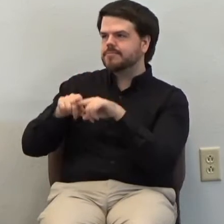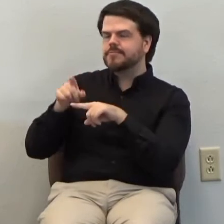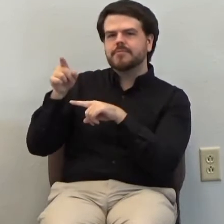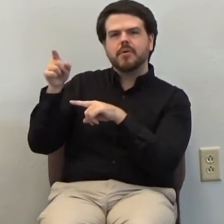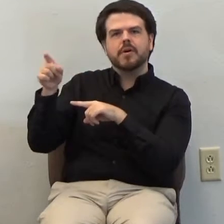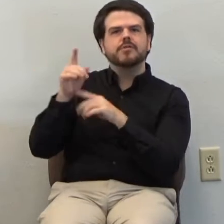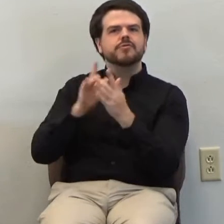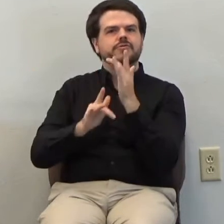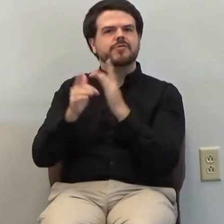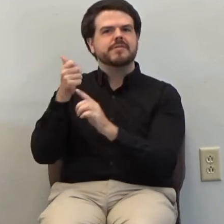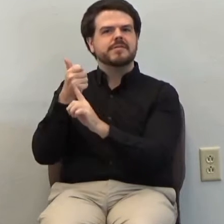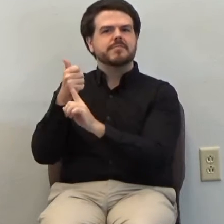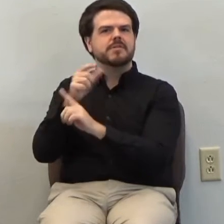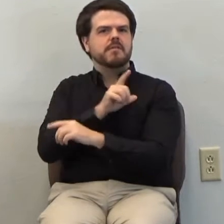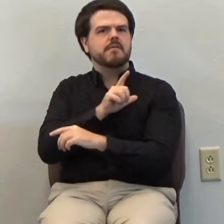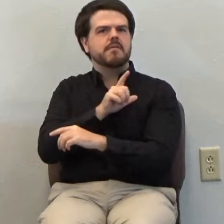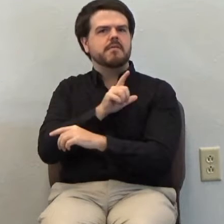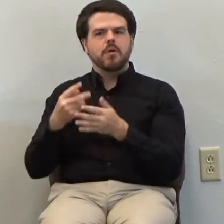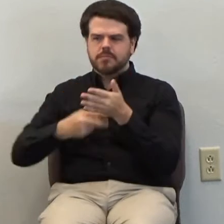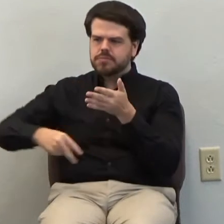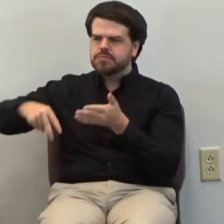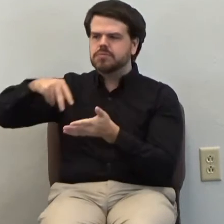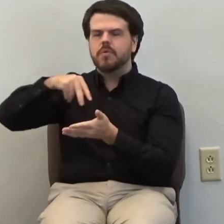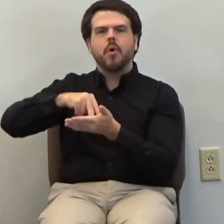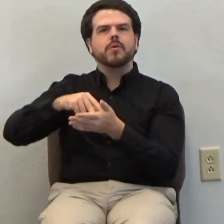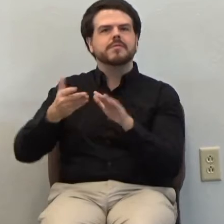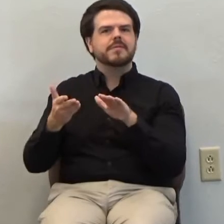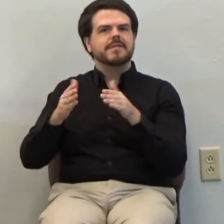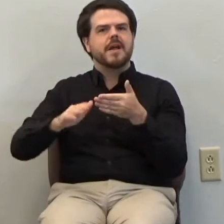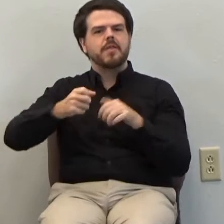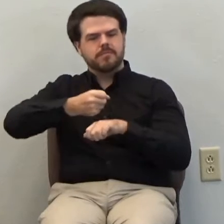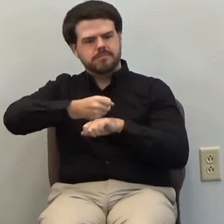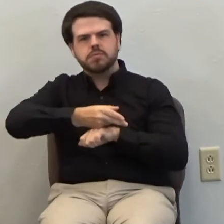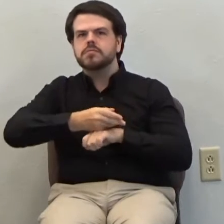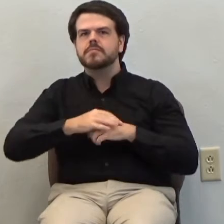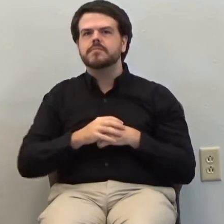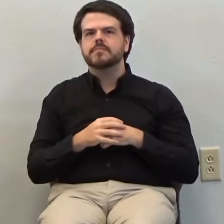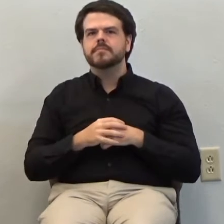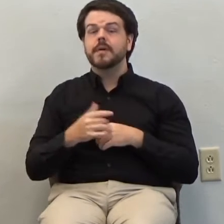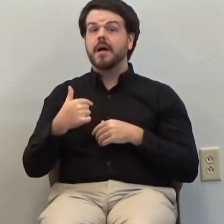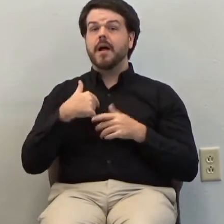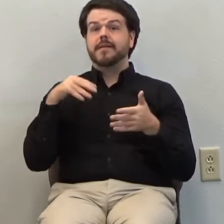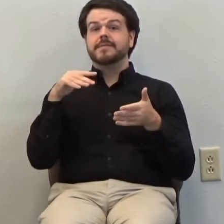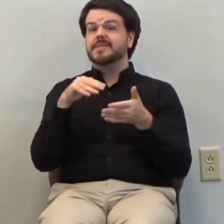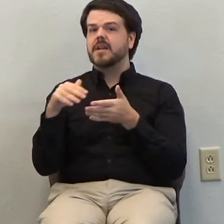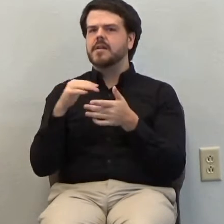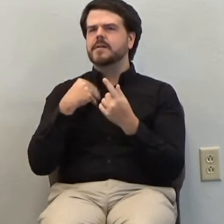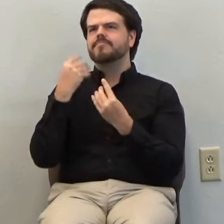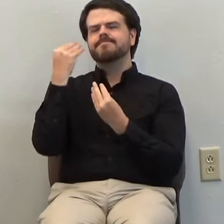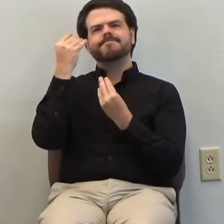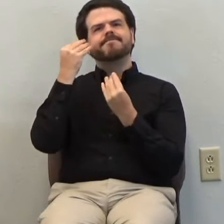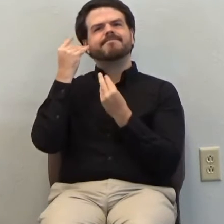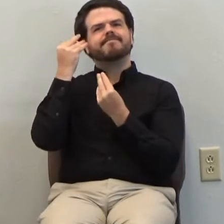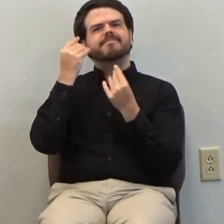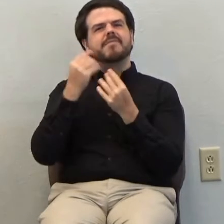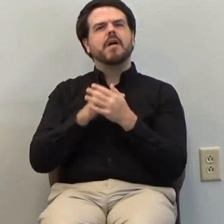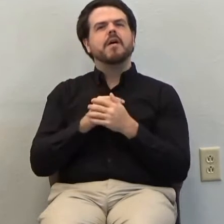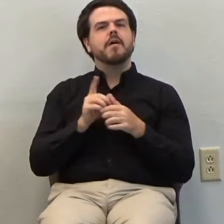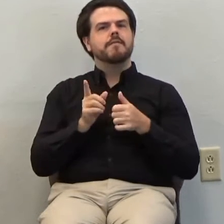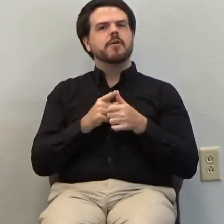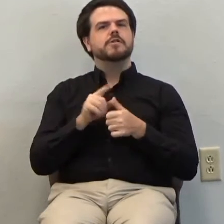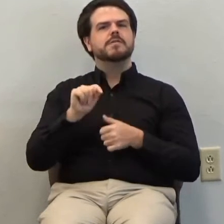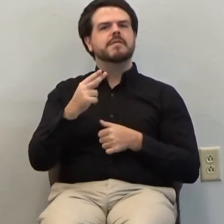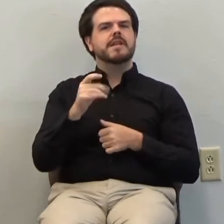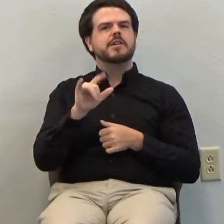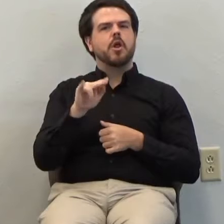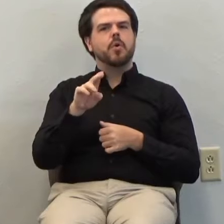dead. He conquered death. As I have studied and meditated on 1 Thessalonians